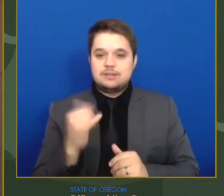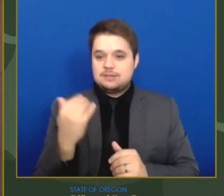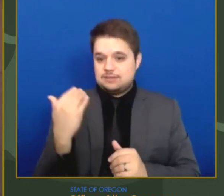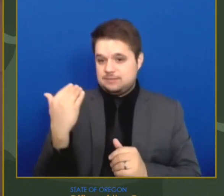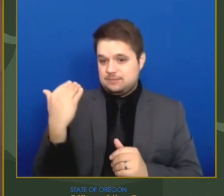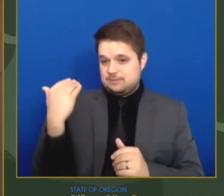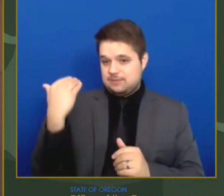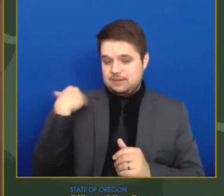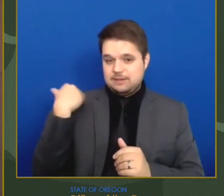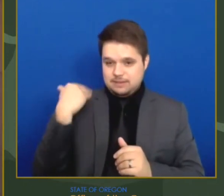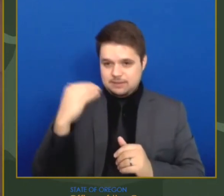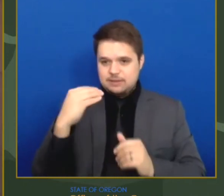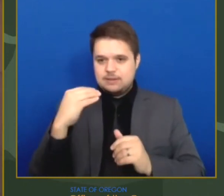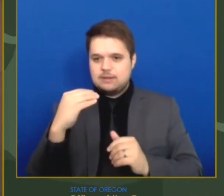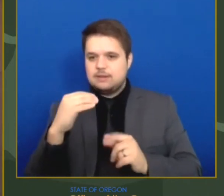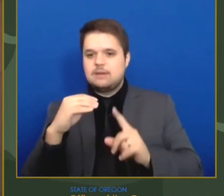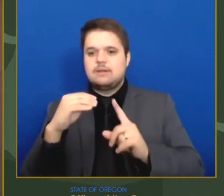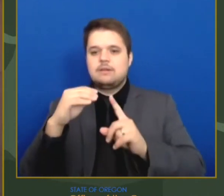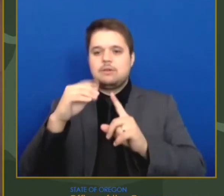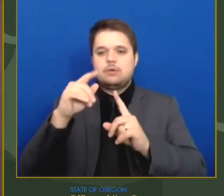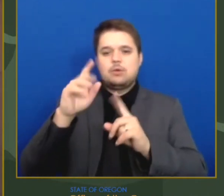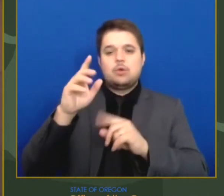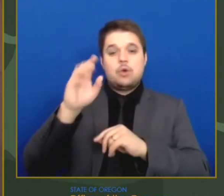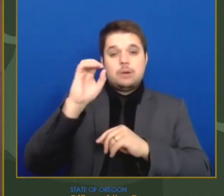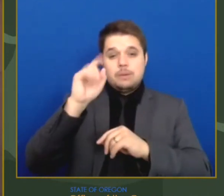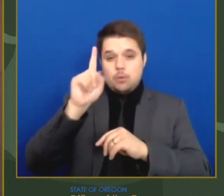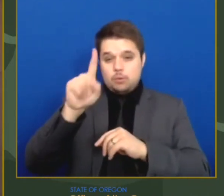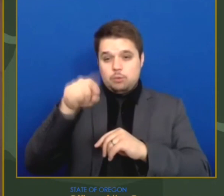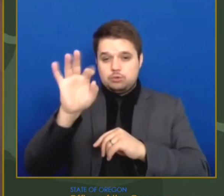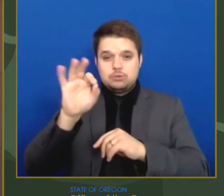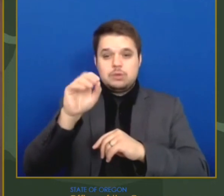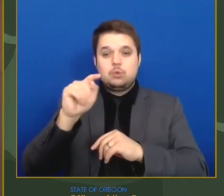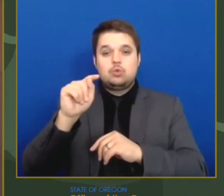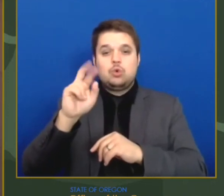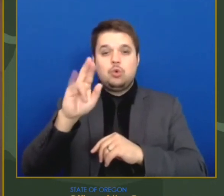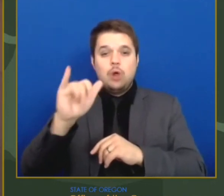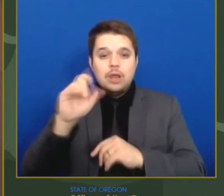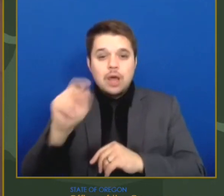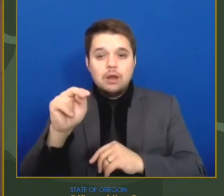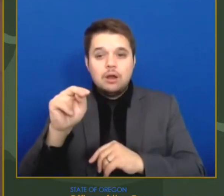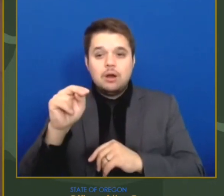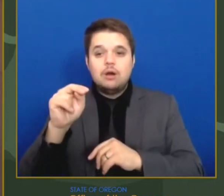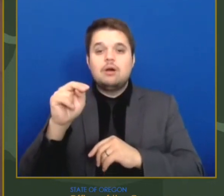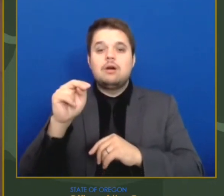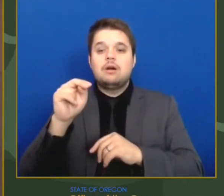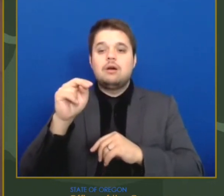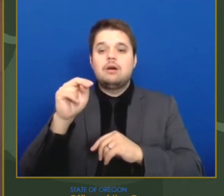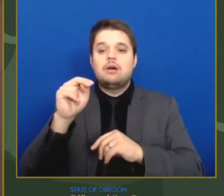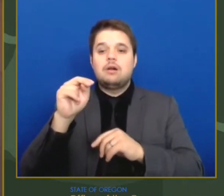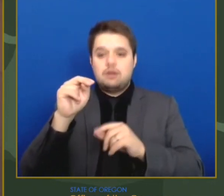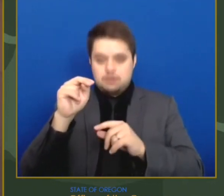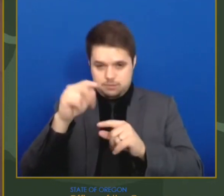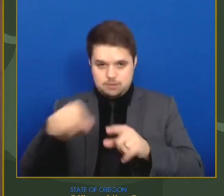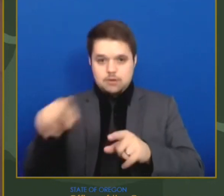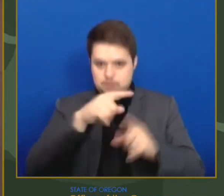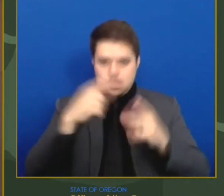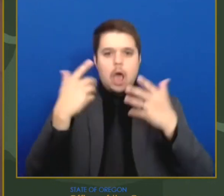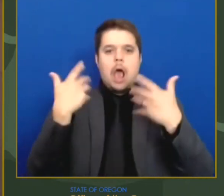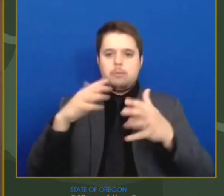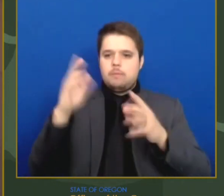sorry, trillion American Rescue Plan that Congress passed and the President signed yesterday.